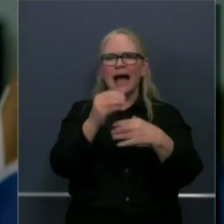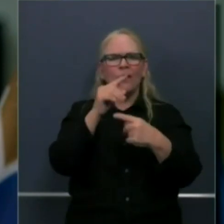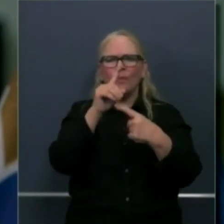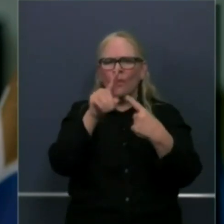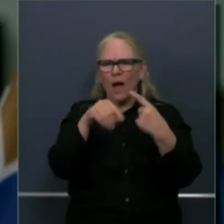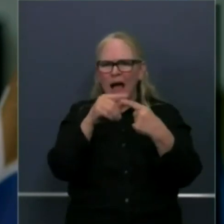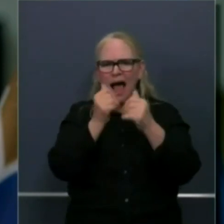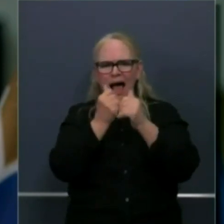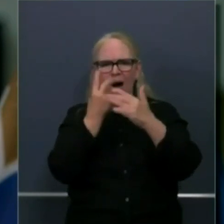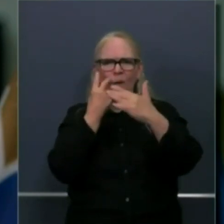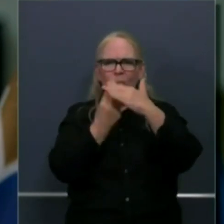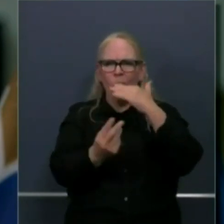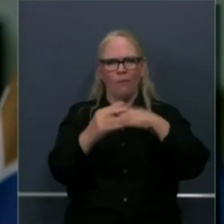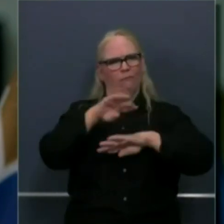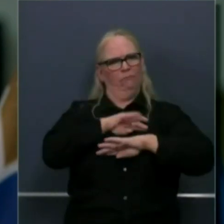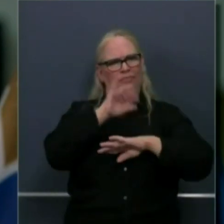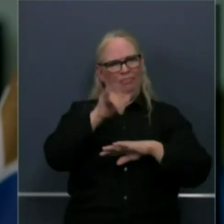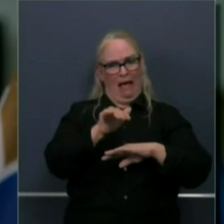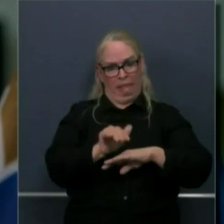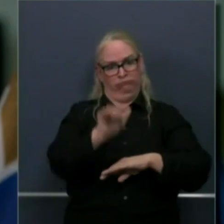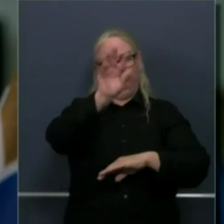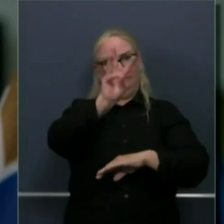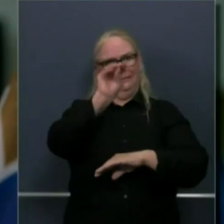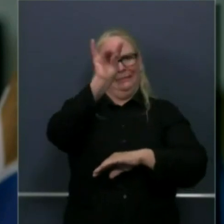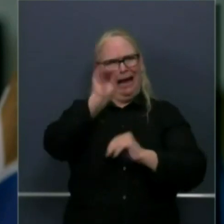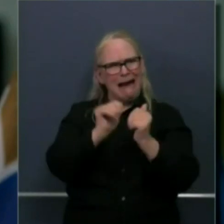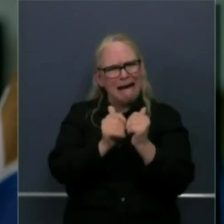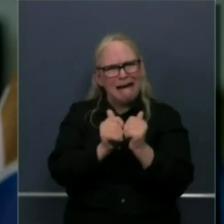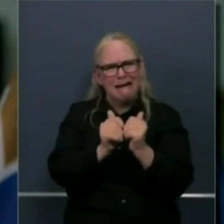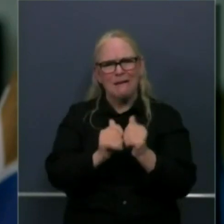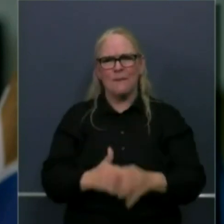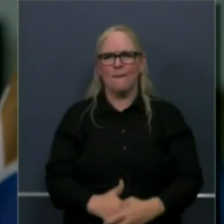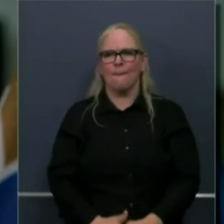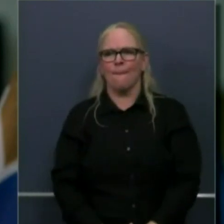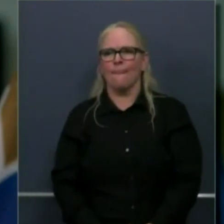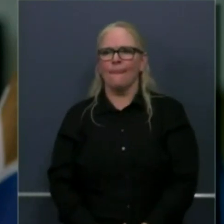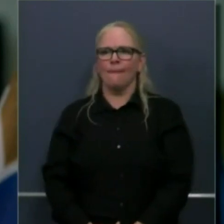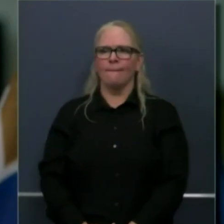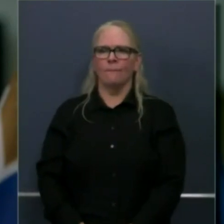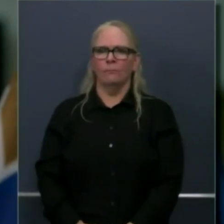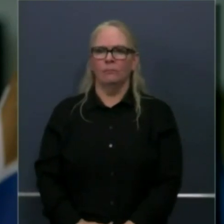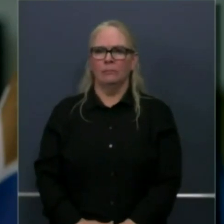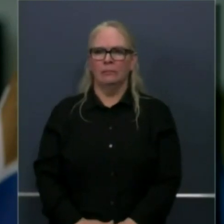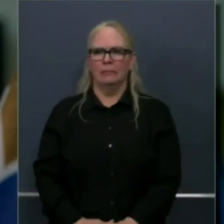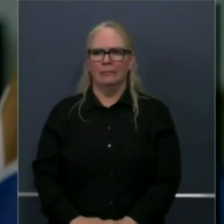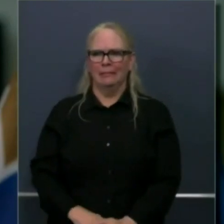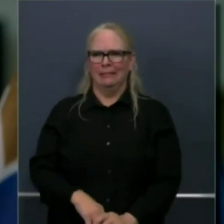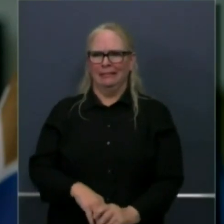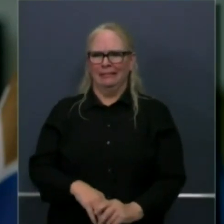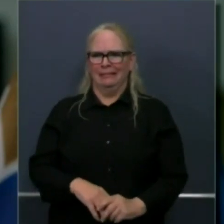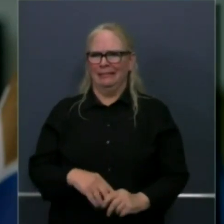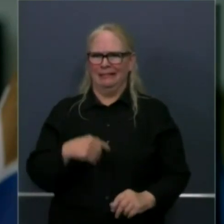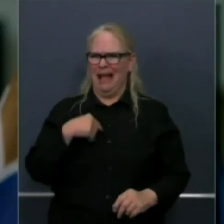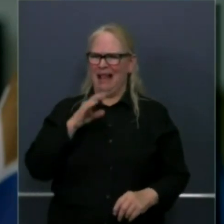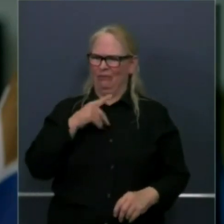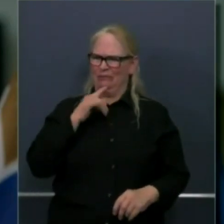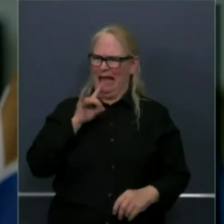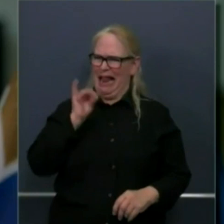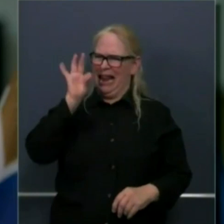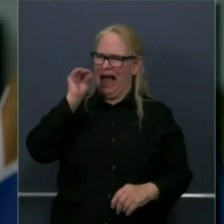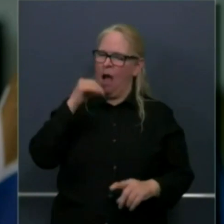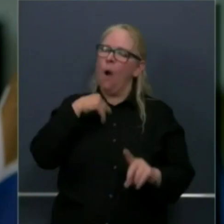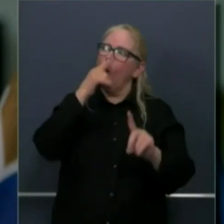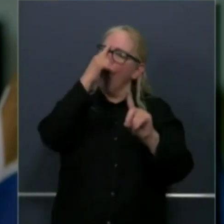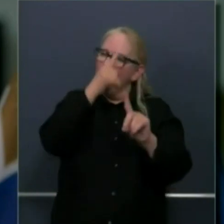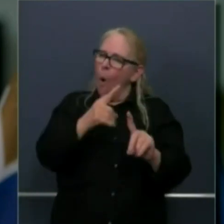ones, please? Yeah, so Angela, I don't recall ever saying 80 to 90,000. I was very specific, 60 to 80,000. The 60,000 is